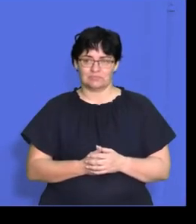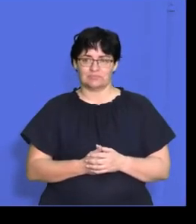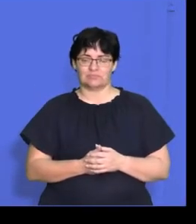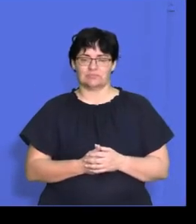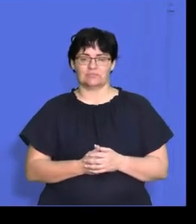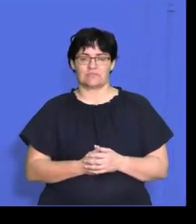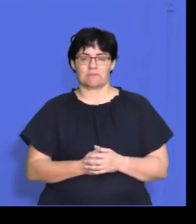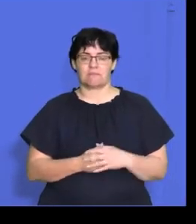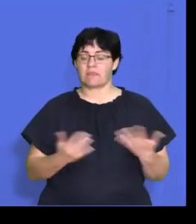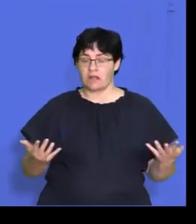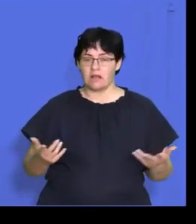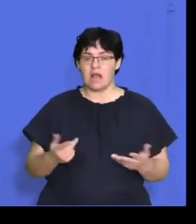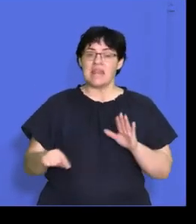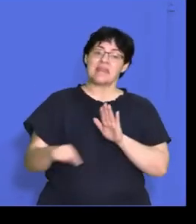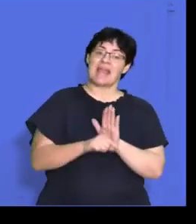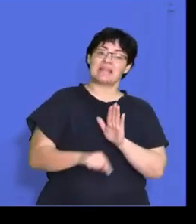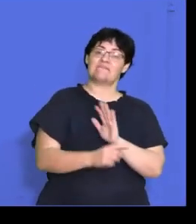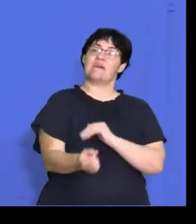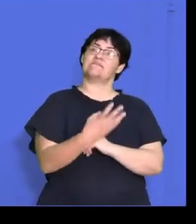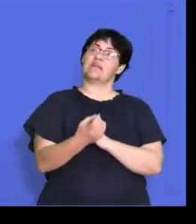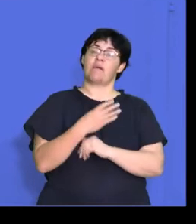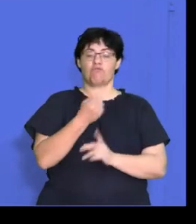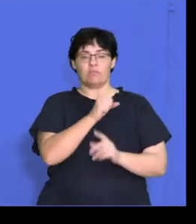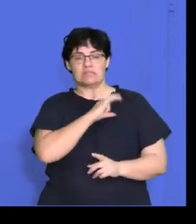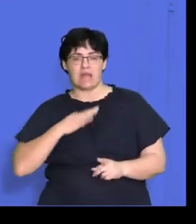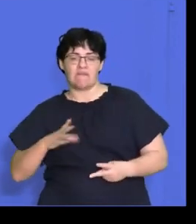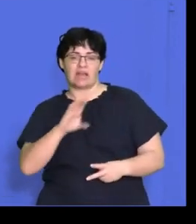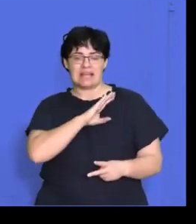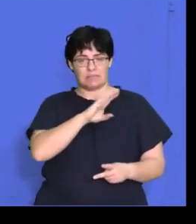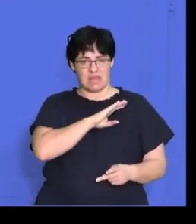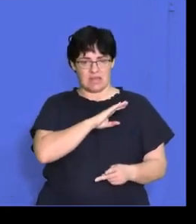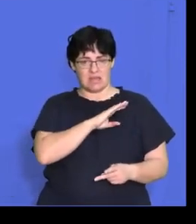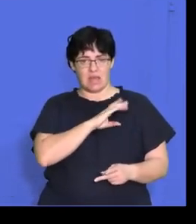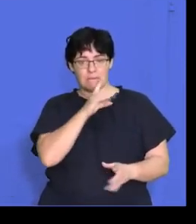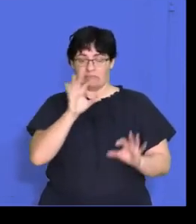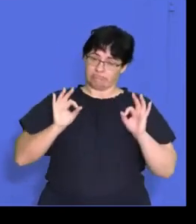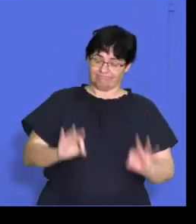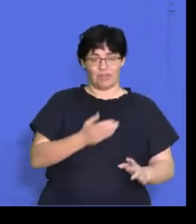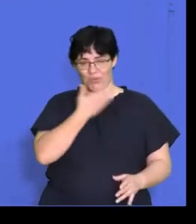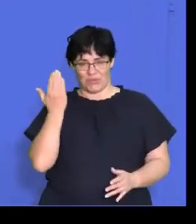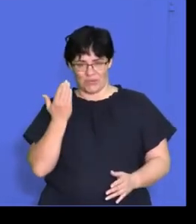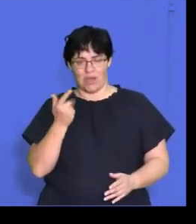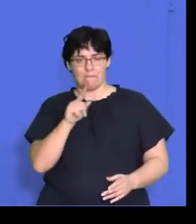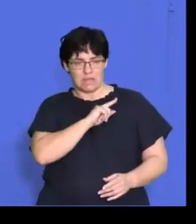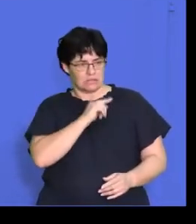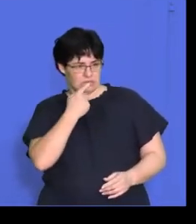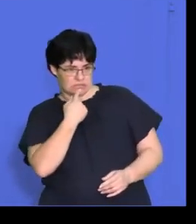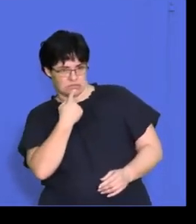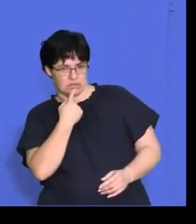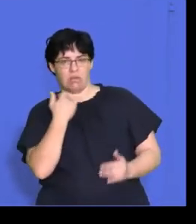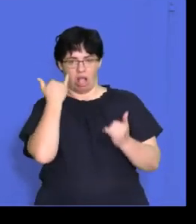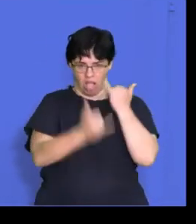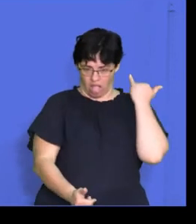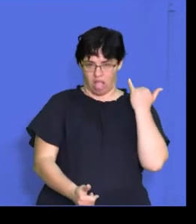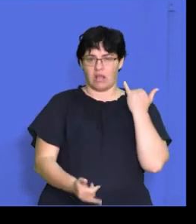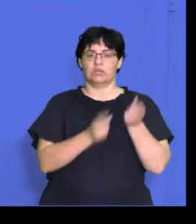and not all negative feedback from employees and customers is going to be accurate which may result in incorrect or